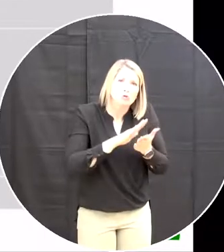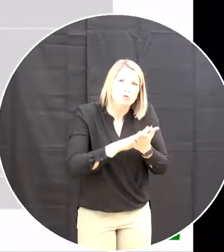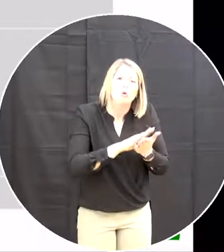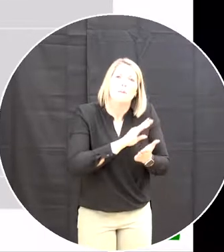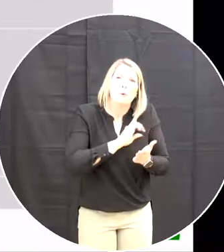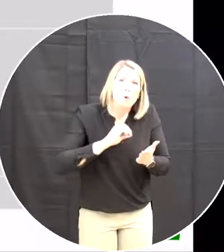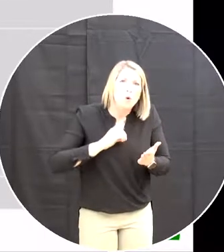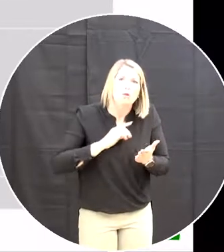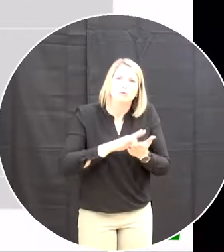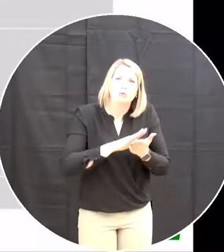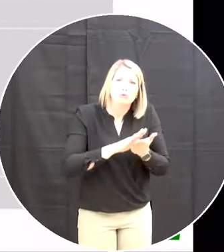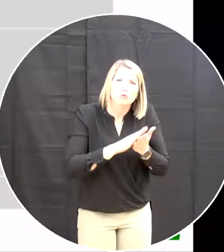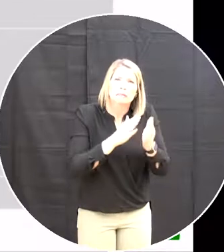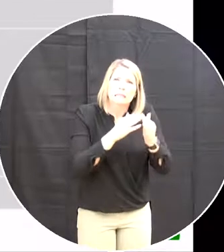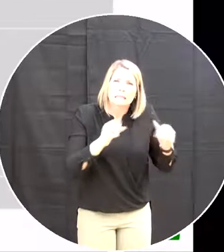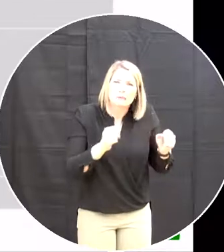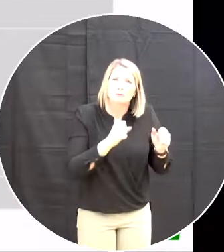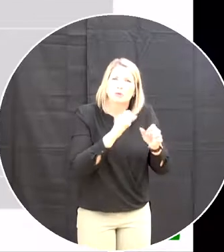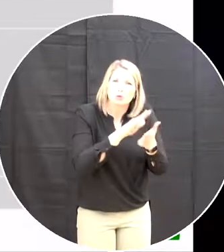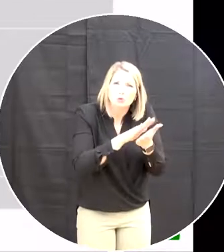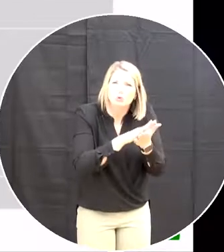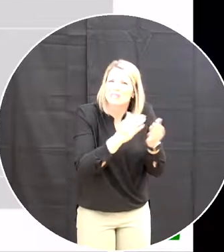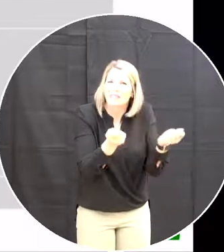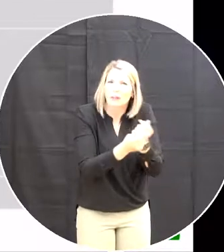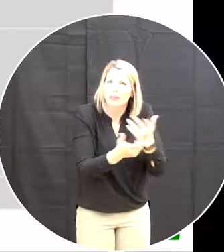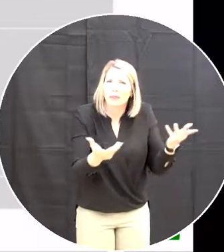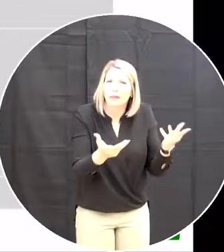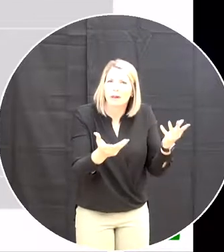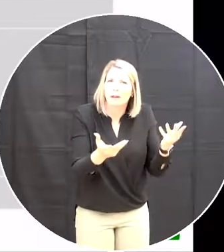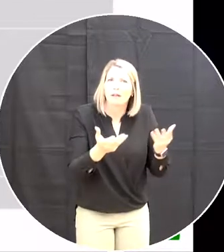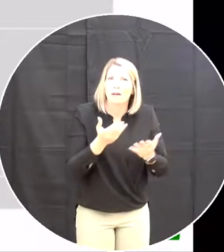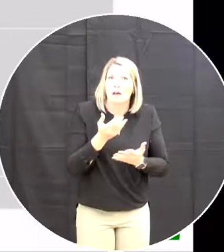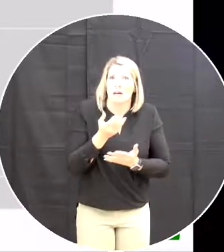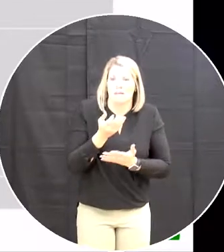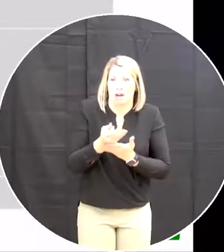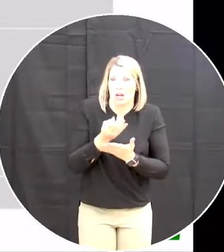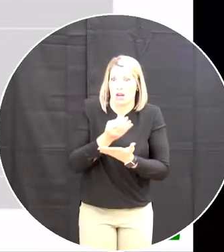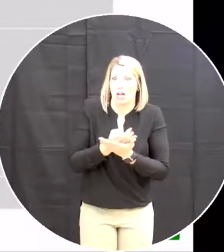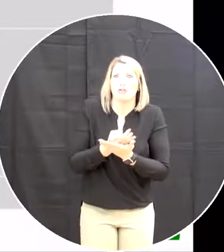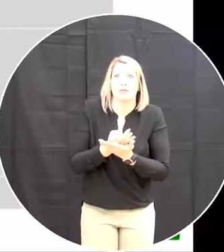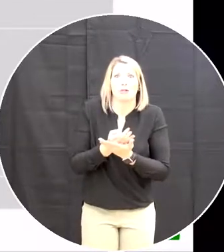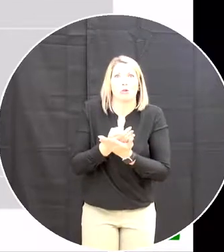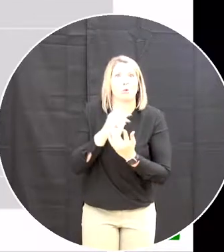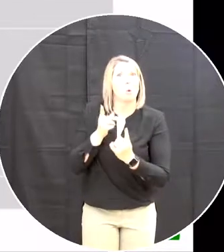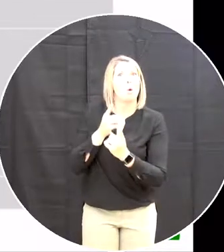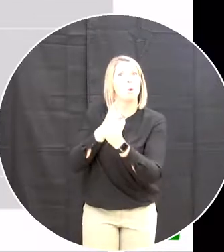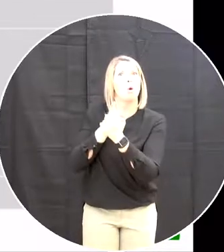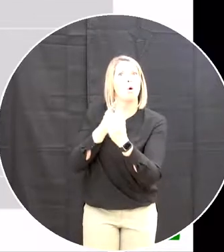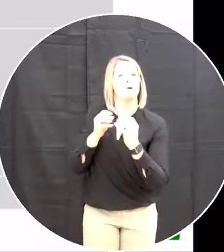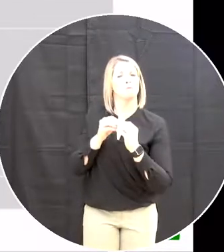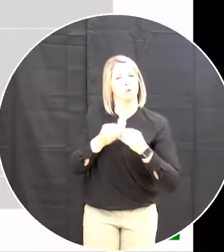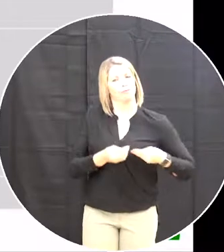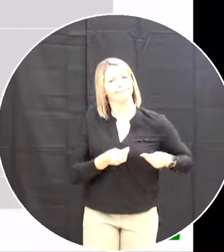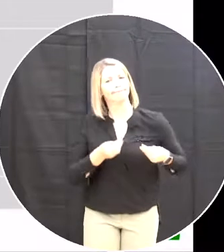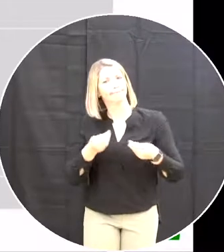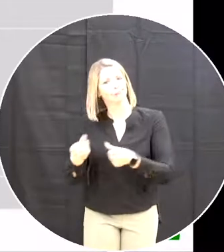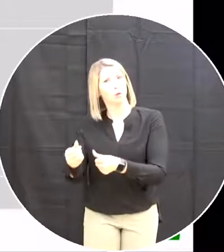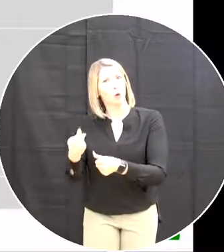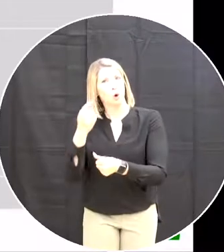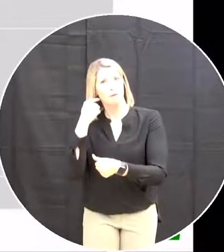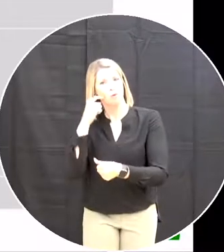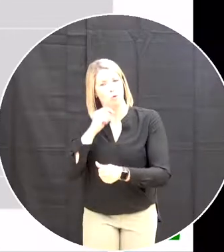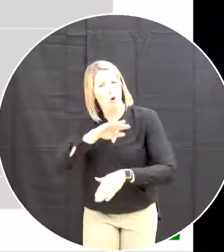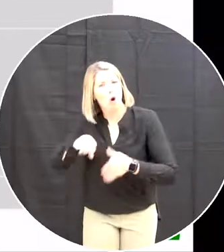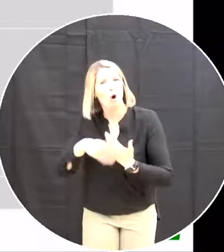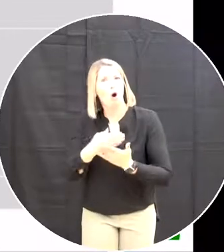trail And accountability Functionality is expected to make processes more efficient For all users Both district and school level